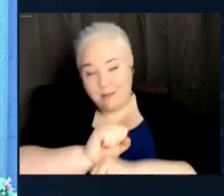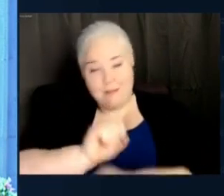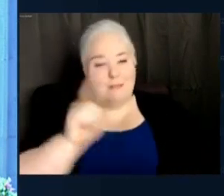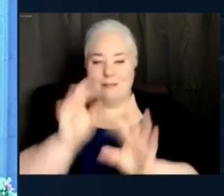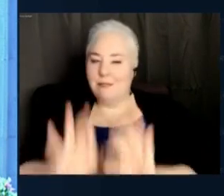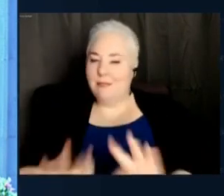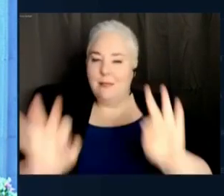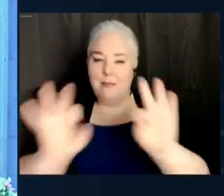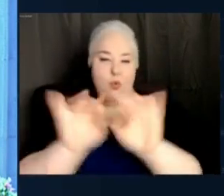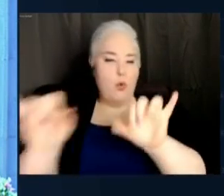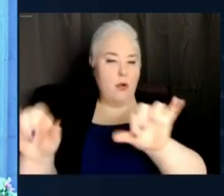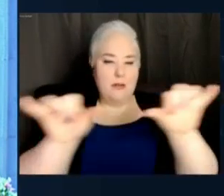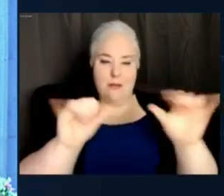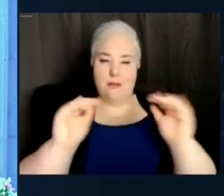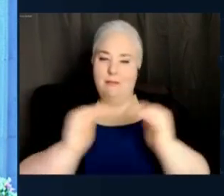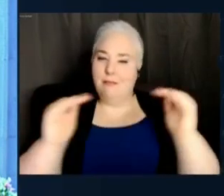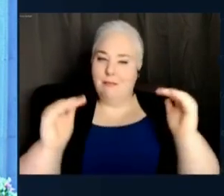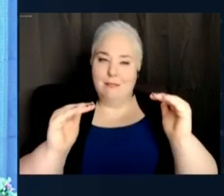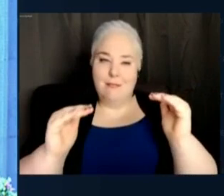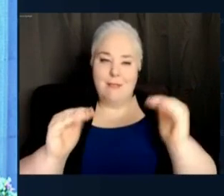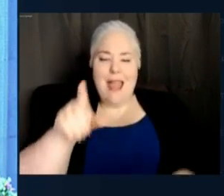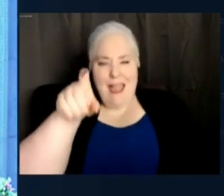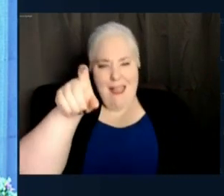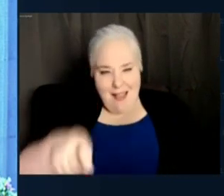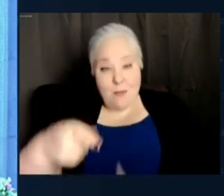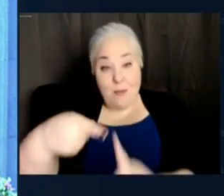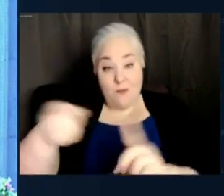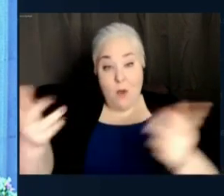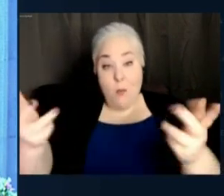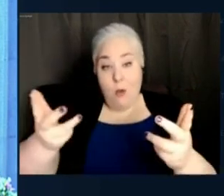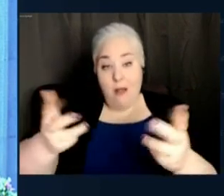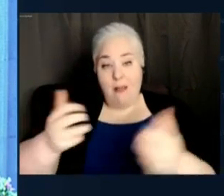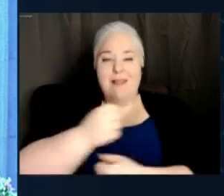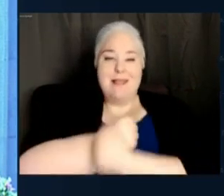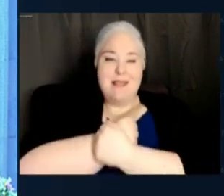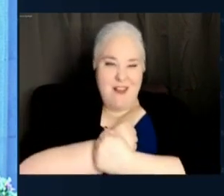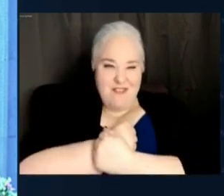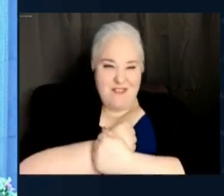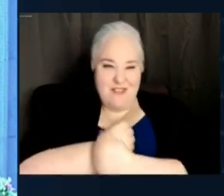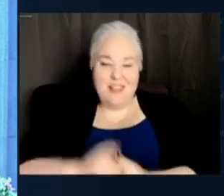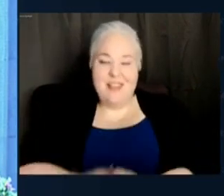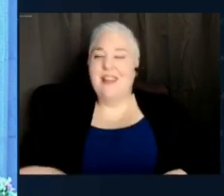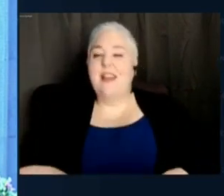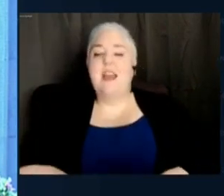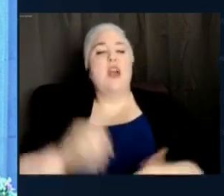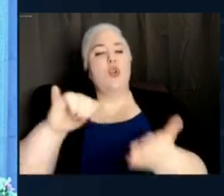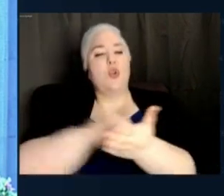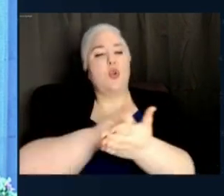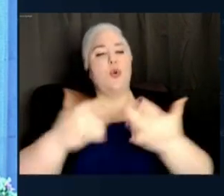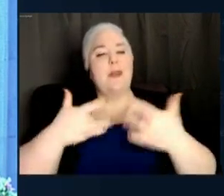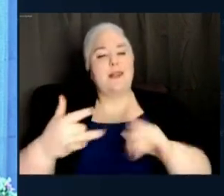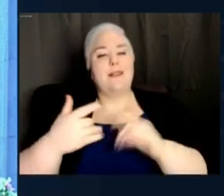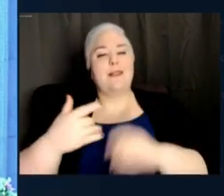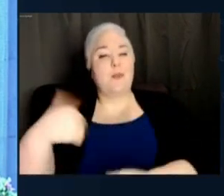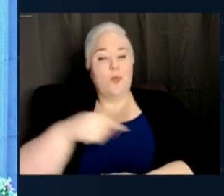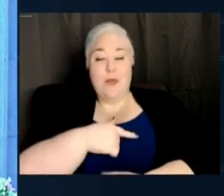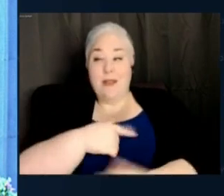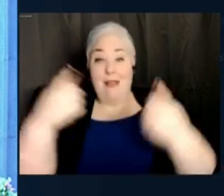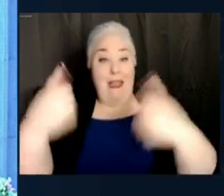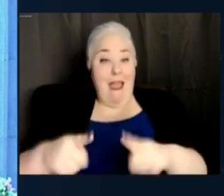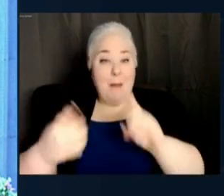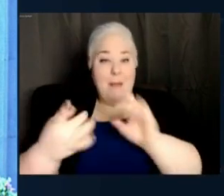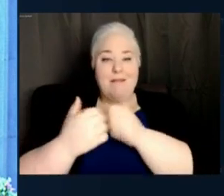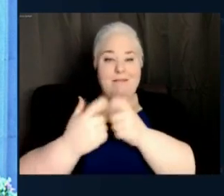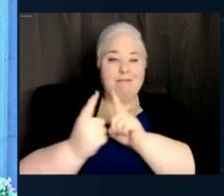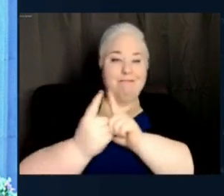And it must be done from a place of love. As New Yorkers, we have grown distant from each other, more isolated and